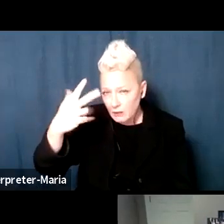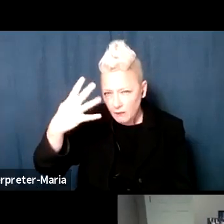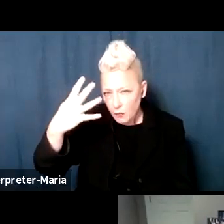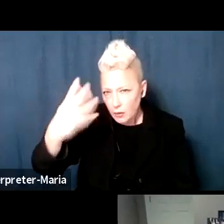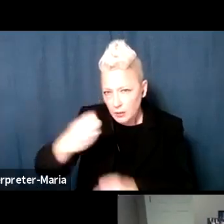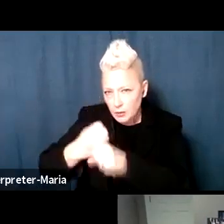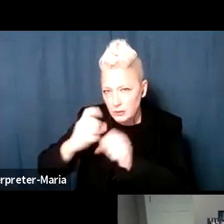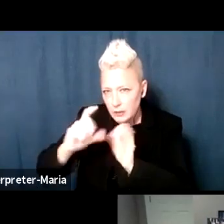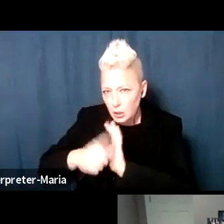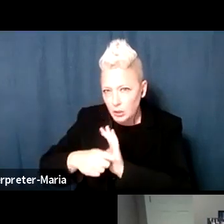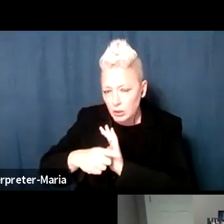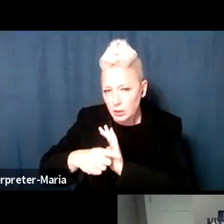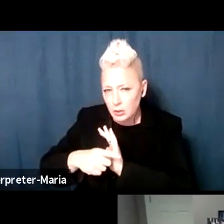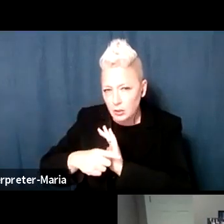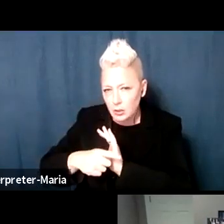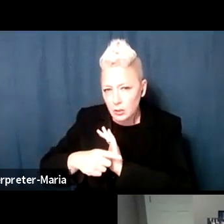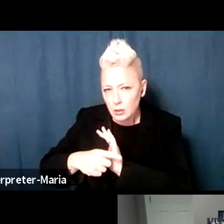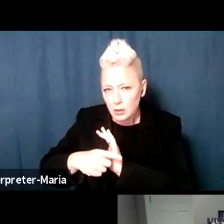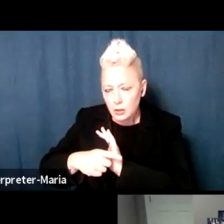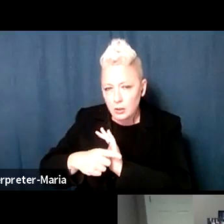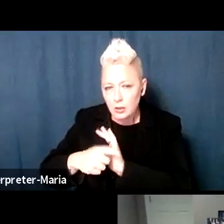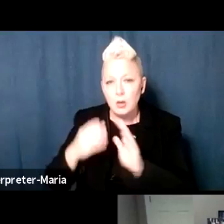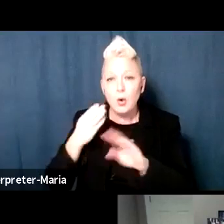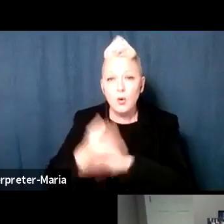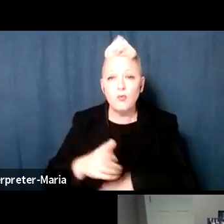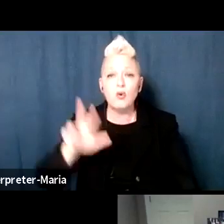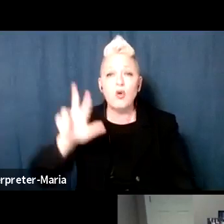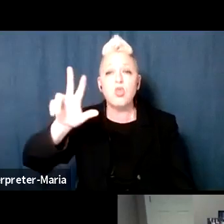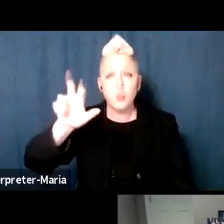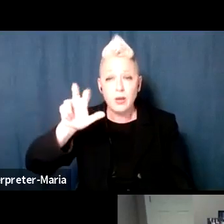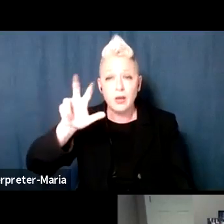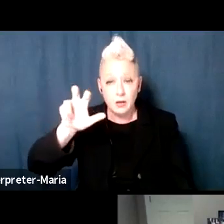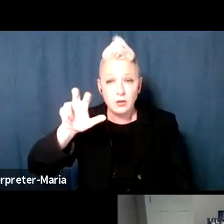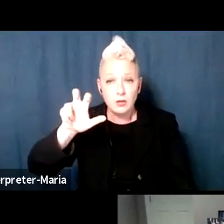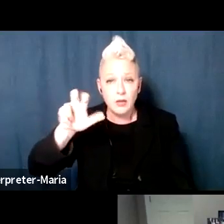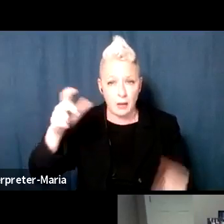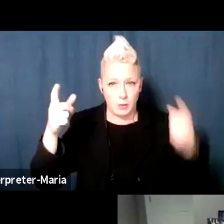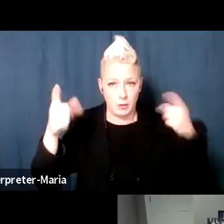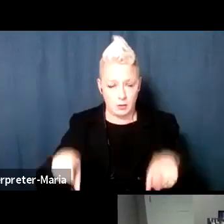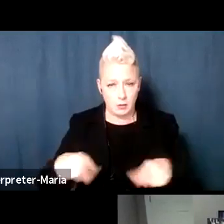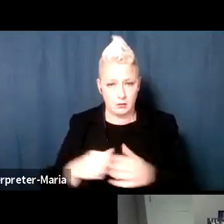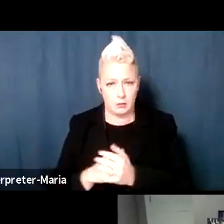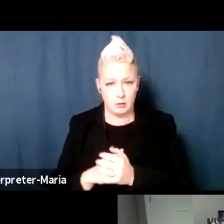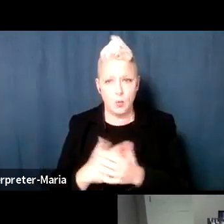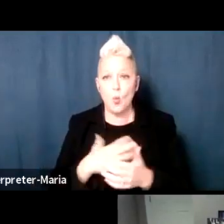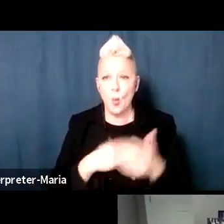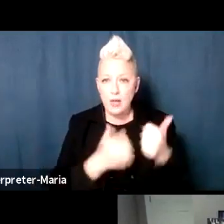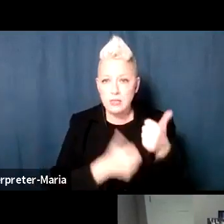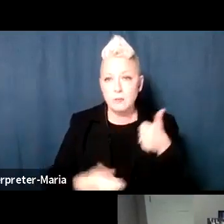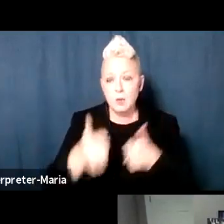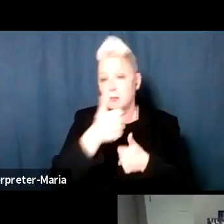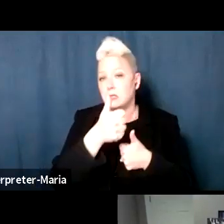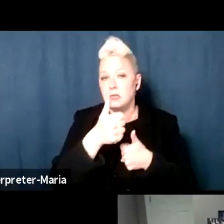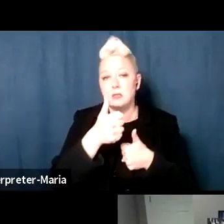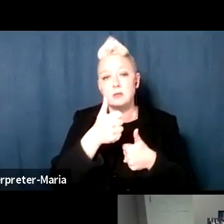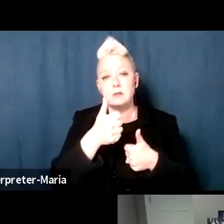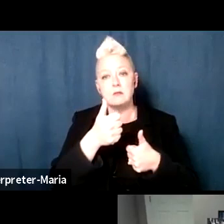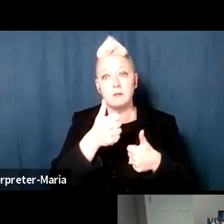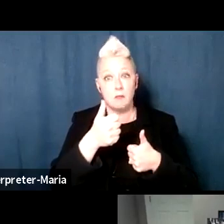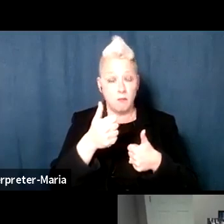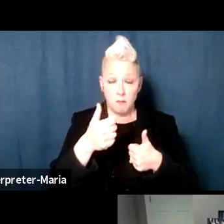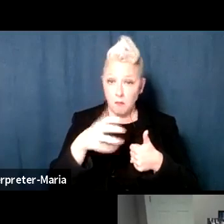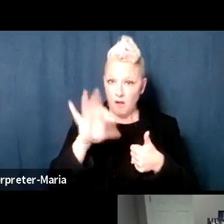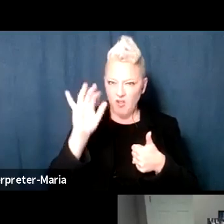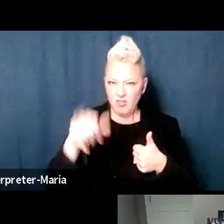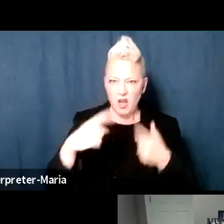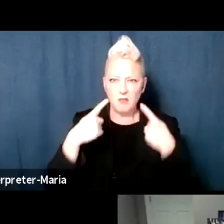we're talking about over 300 incidents. White supremacists have found that this has been successful.